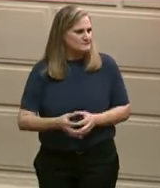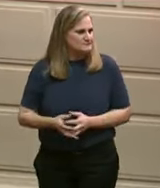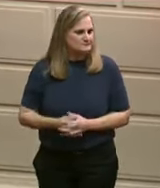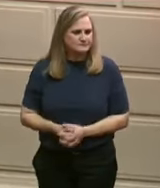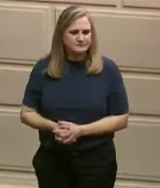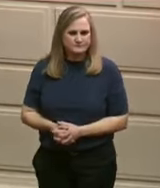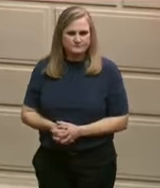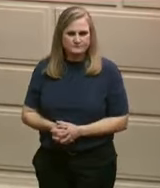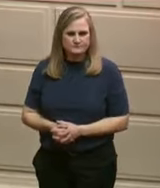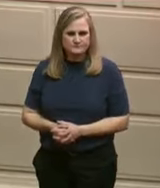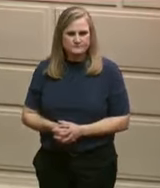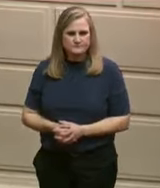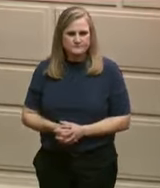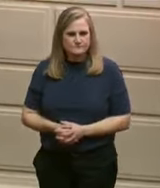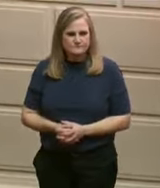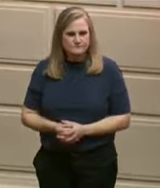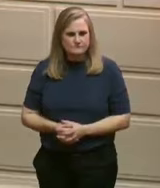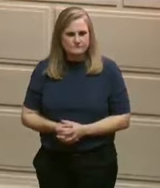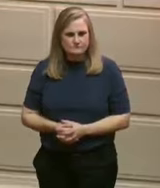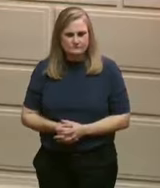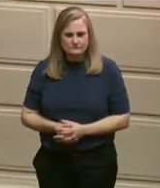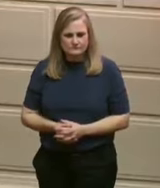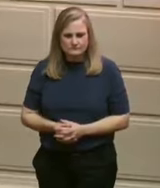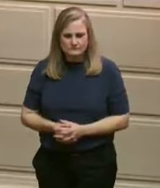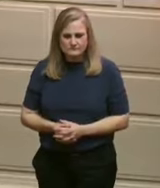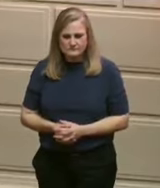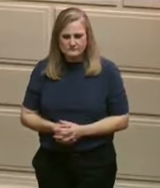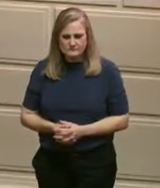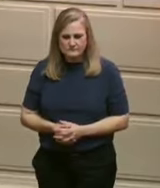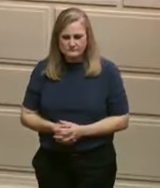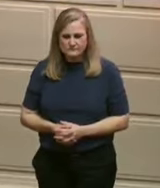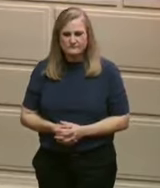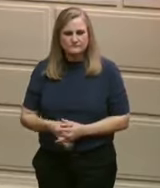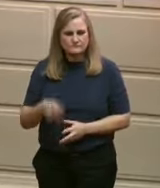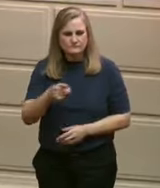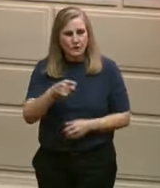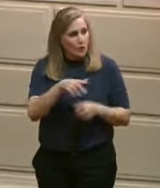Nicholas Russo of Laborers Local 271.